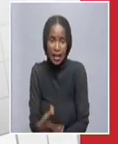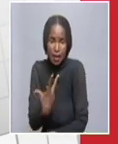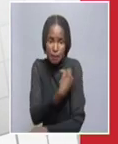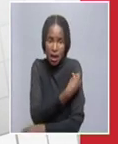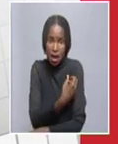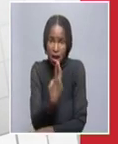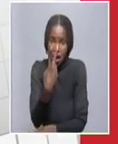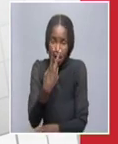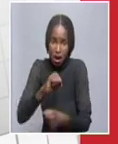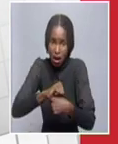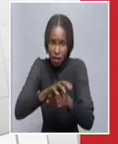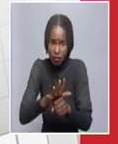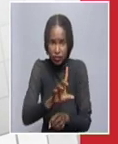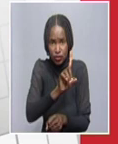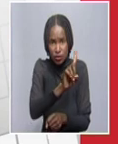doses,